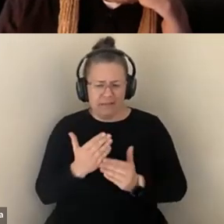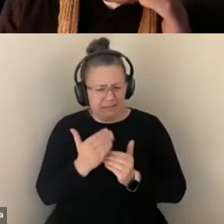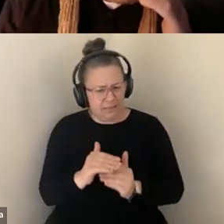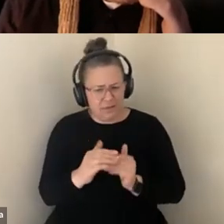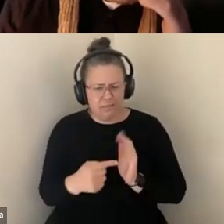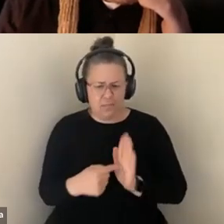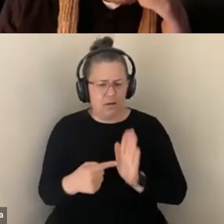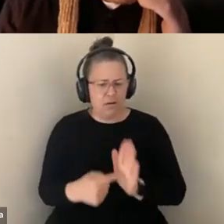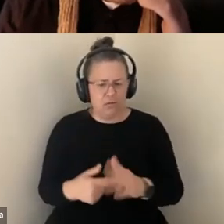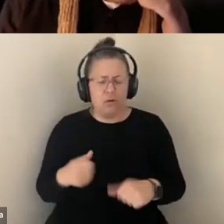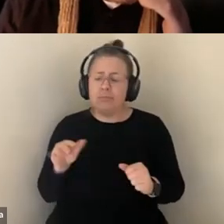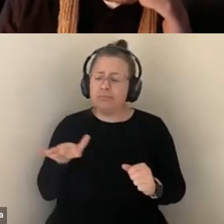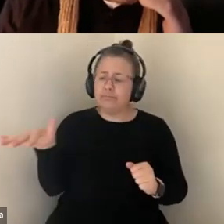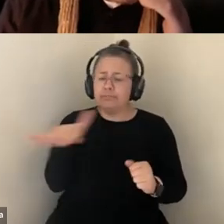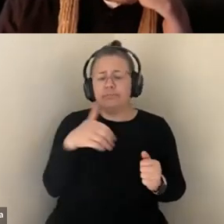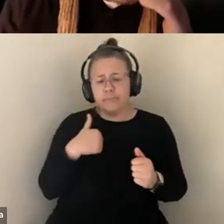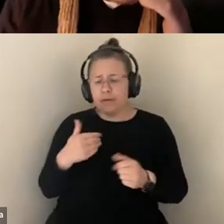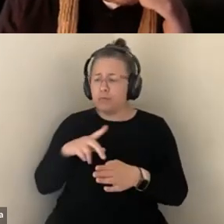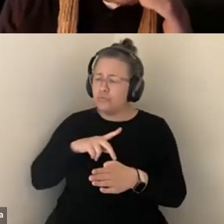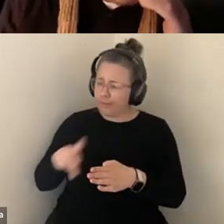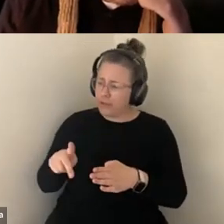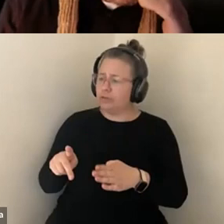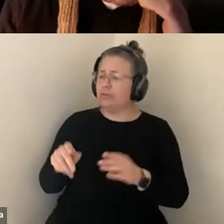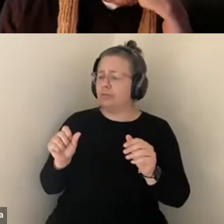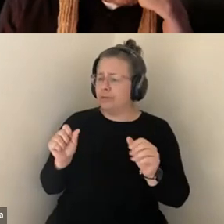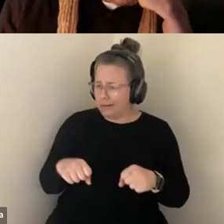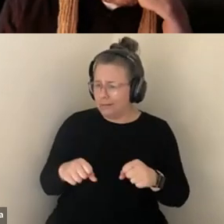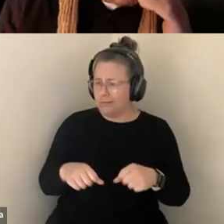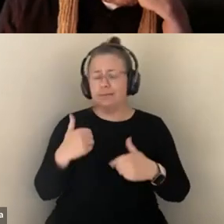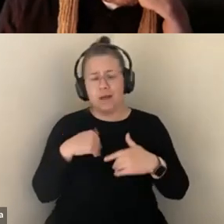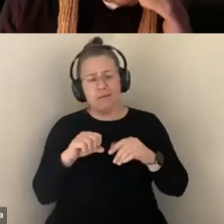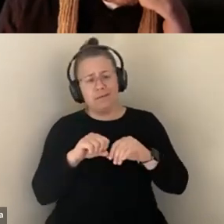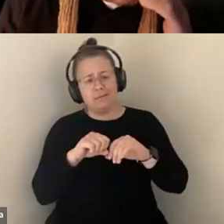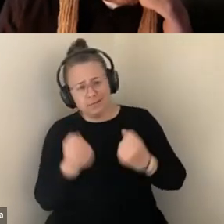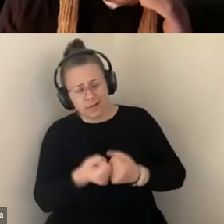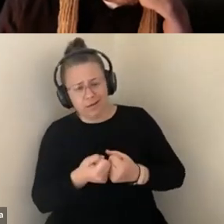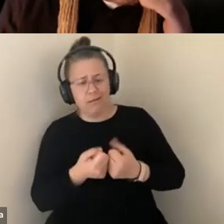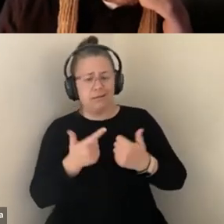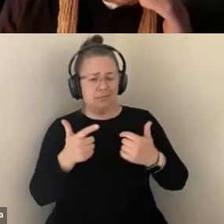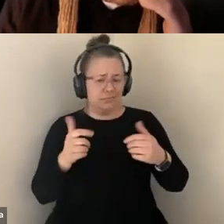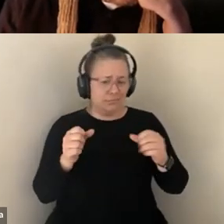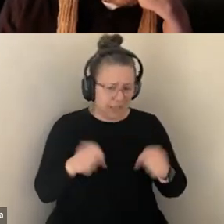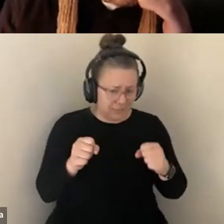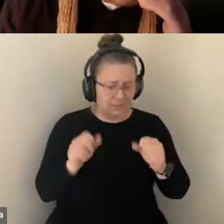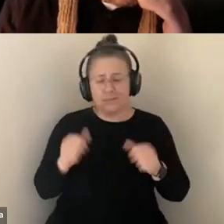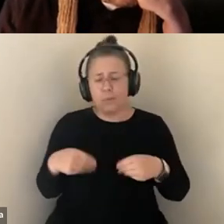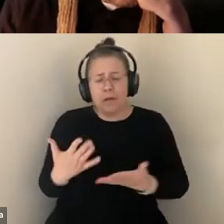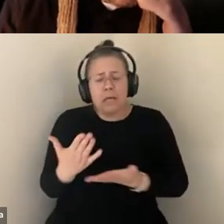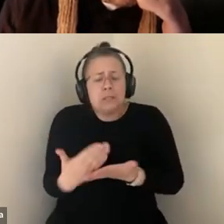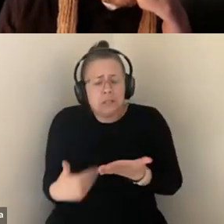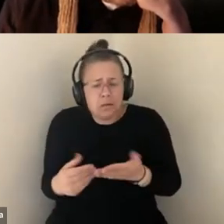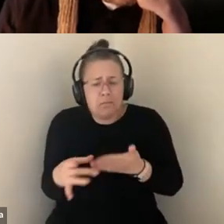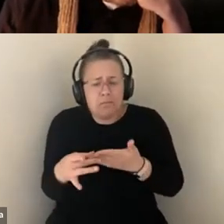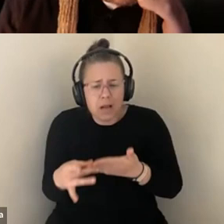WEIGH IN AND DEVELOP, YOU KNOW, SOME GUIDANCE, YOU KNOW, I'M THINKING ABOUT EMBRYO IMPLANTATION AND JUST EVEN WHAT NUMBER IS APPROPRIATE